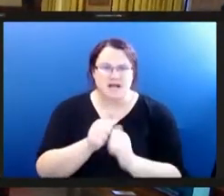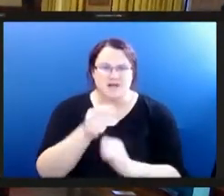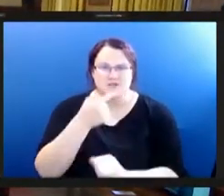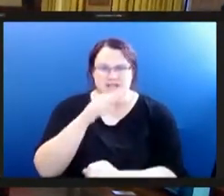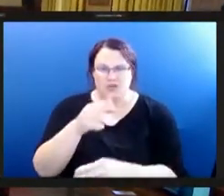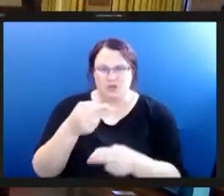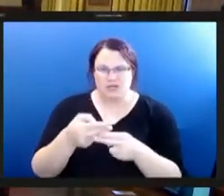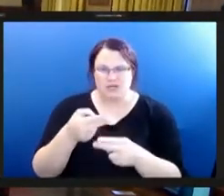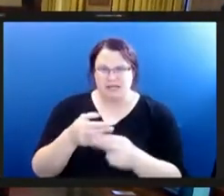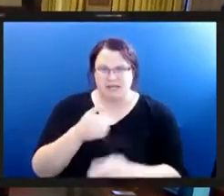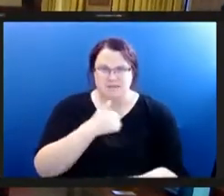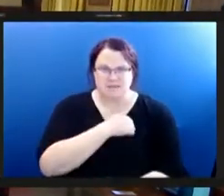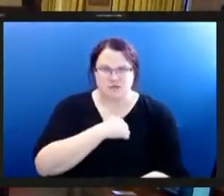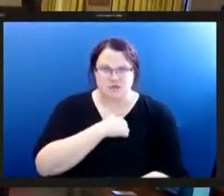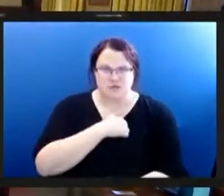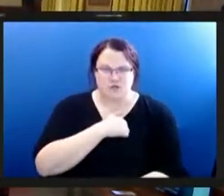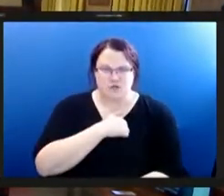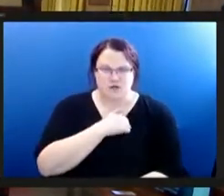colleen young